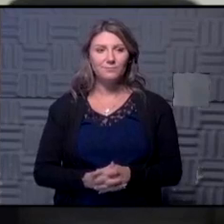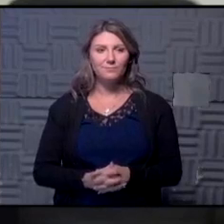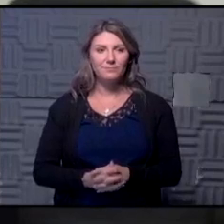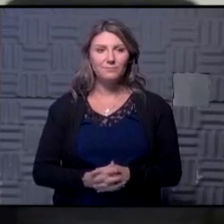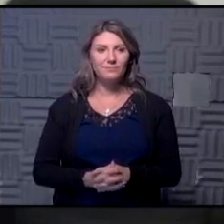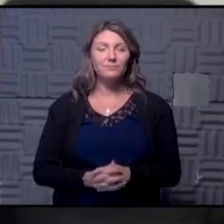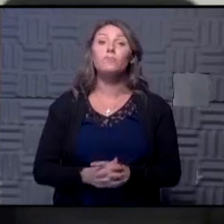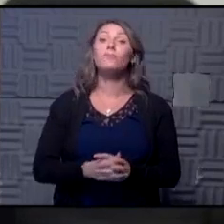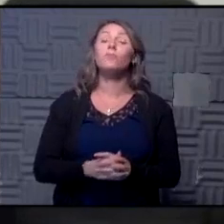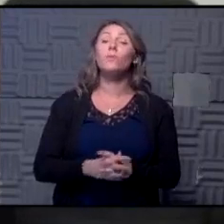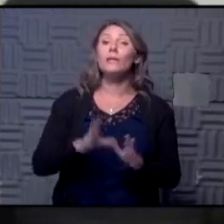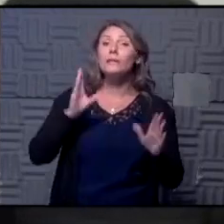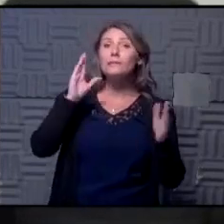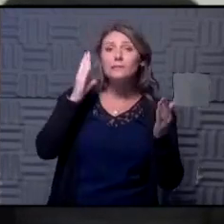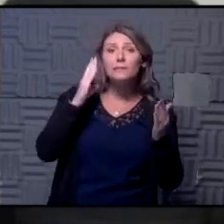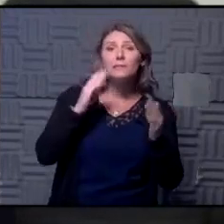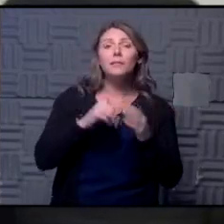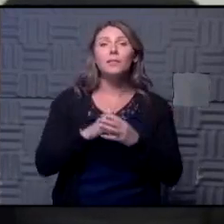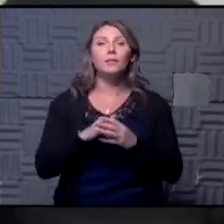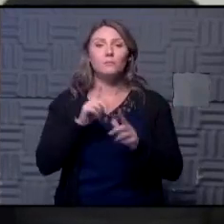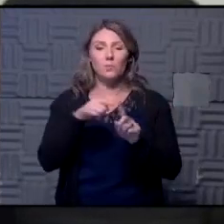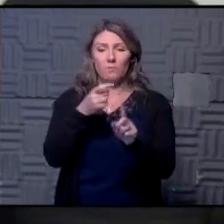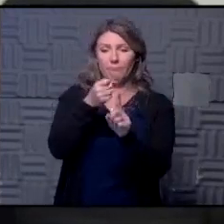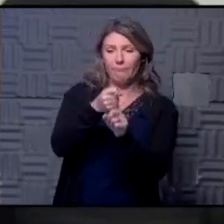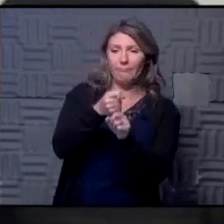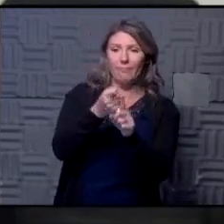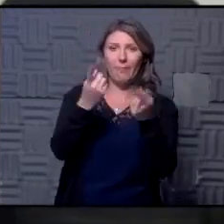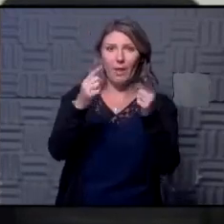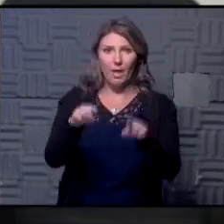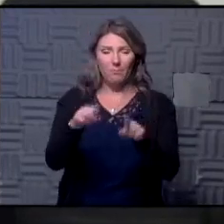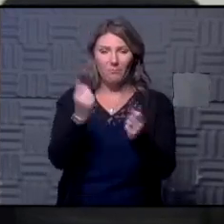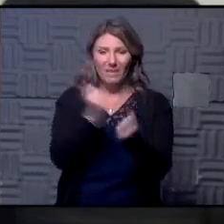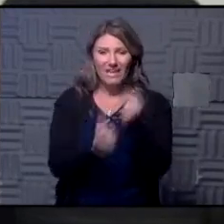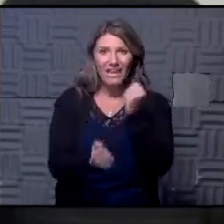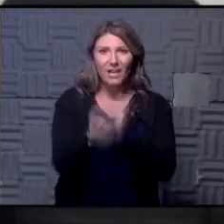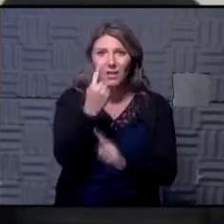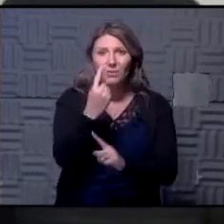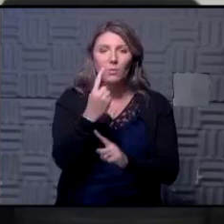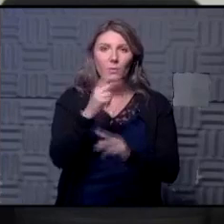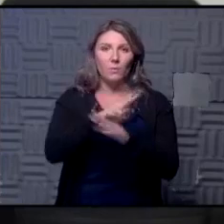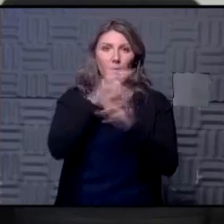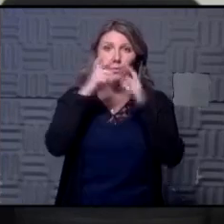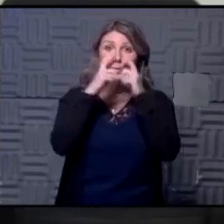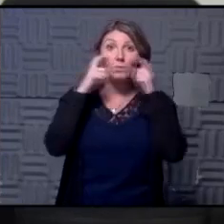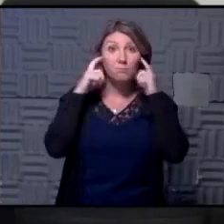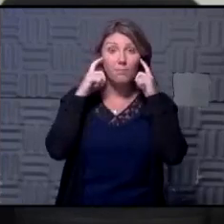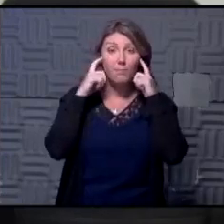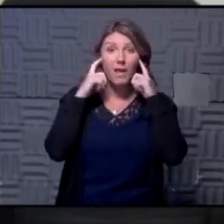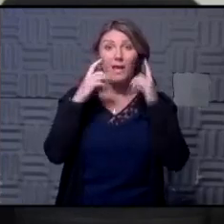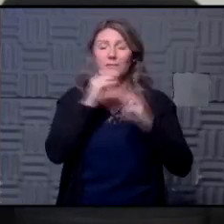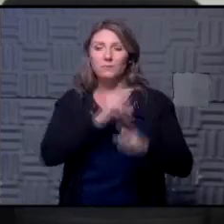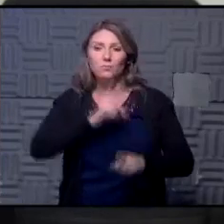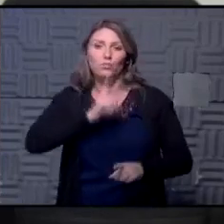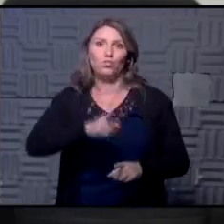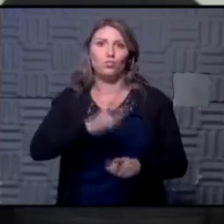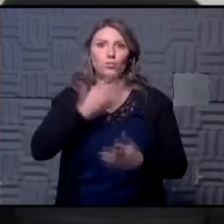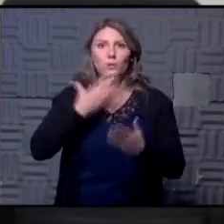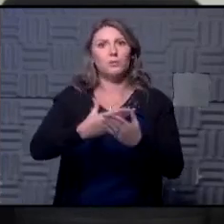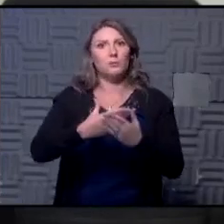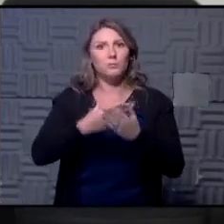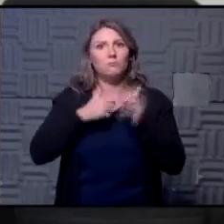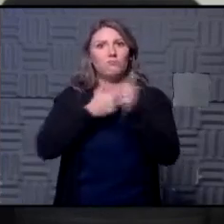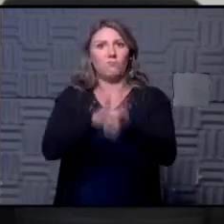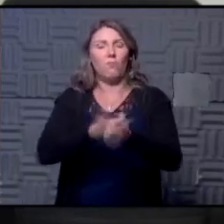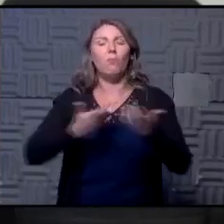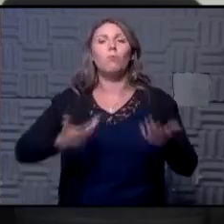well it seems that when you know when the pandemic had hit everyone was wearing masks and and being really good about it and